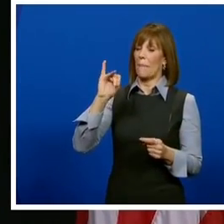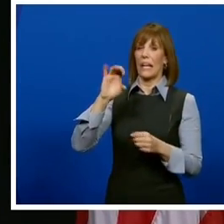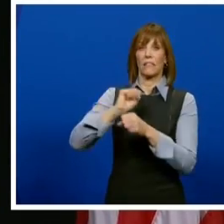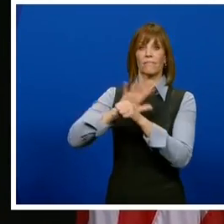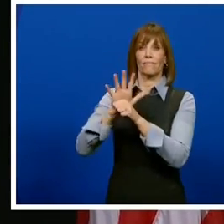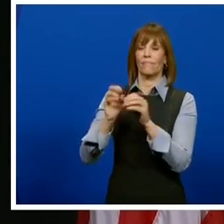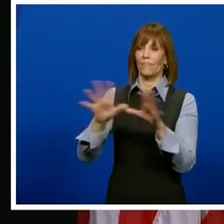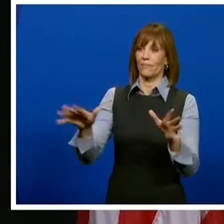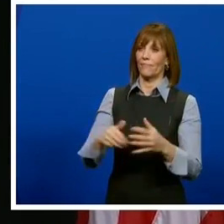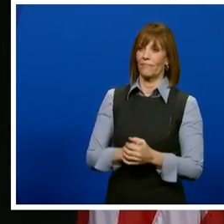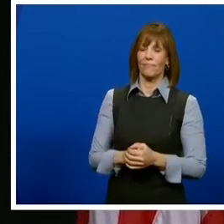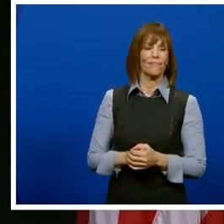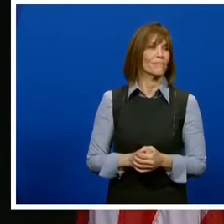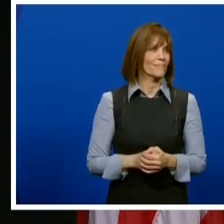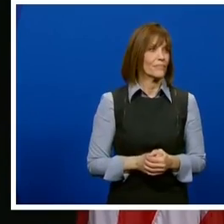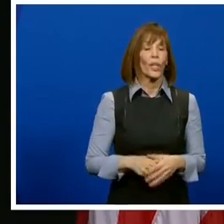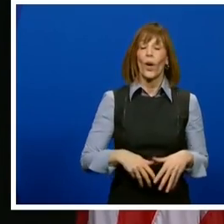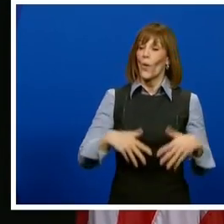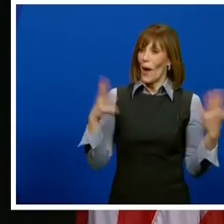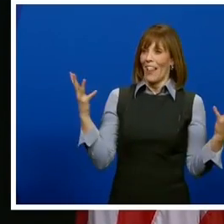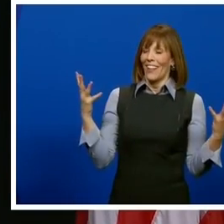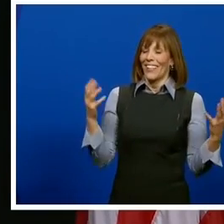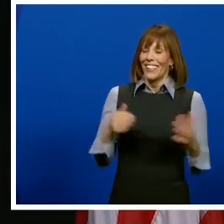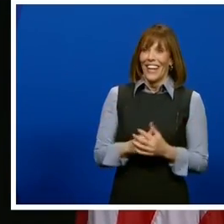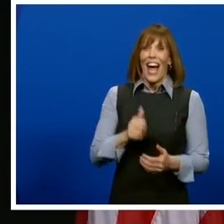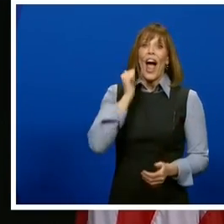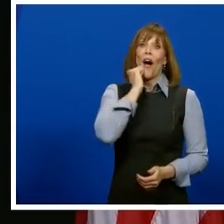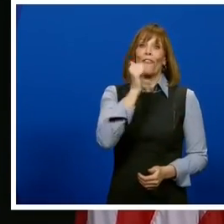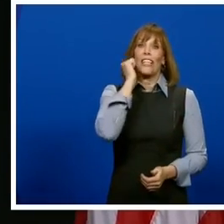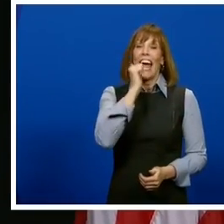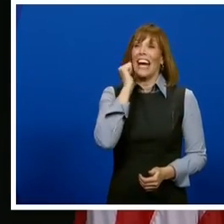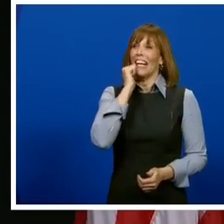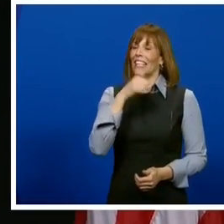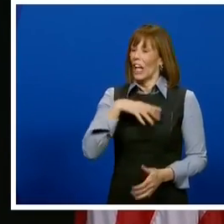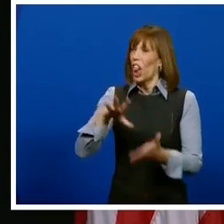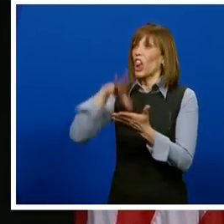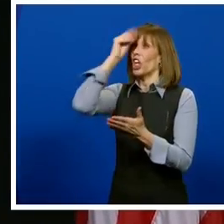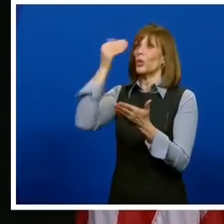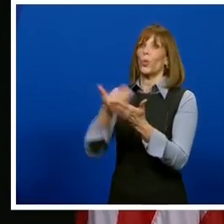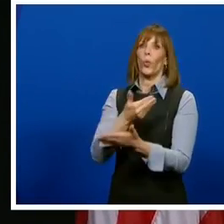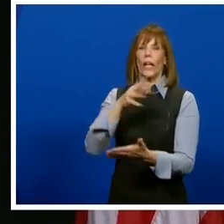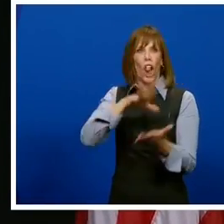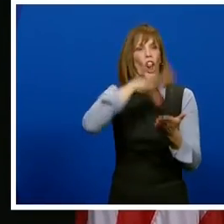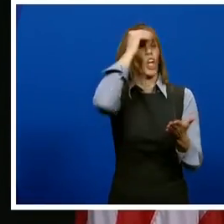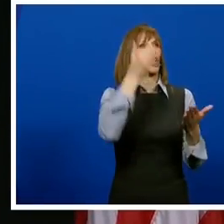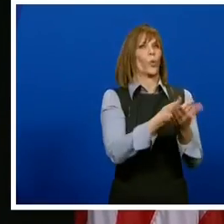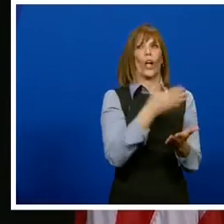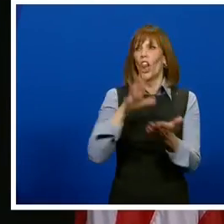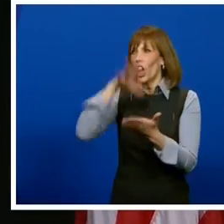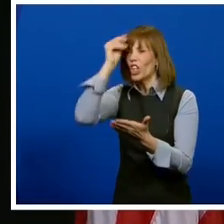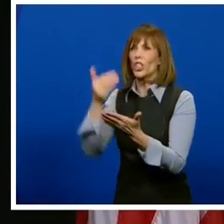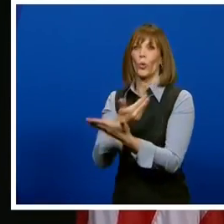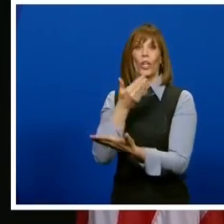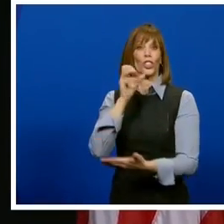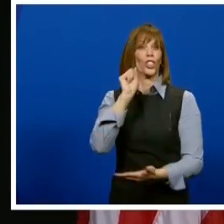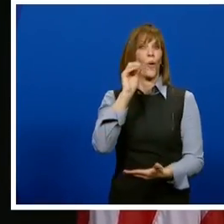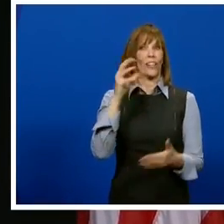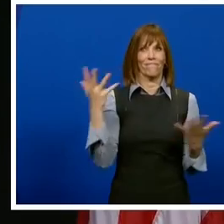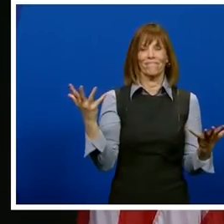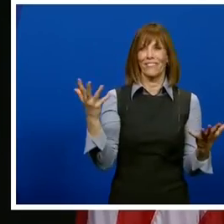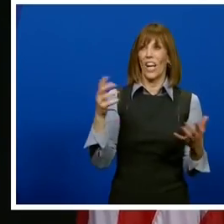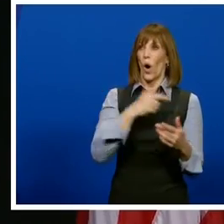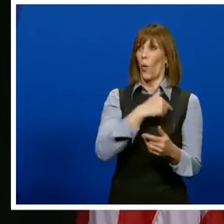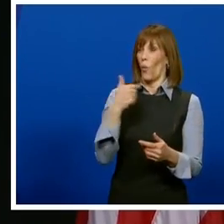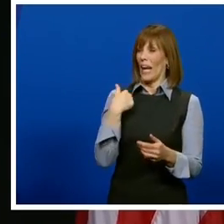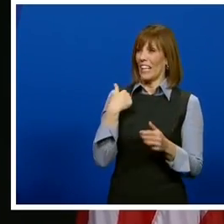Well, you know, I mean, it was every day we learned something new about COVID-19. And so to be able to address